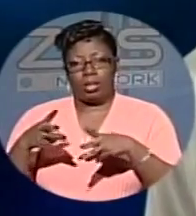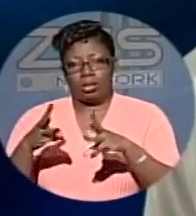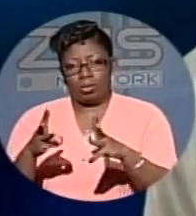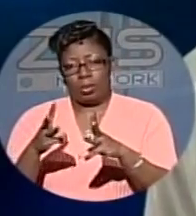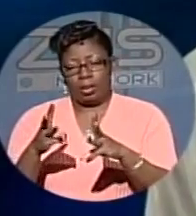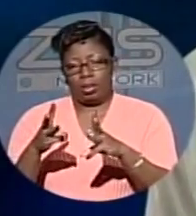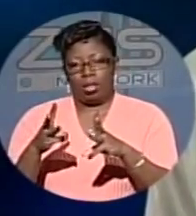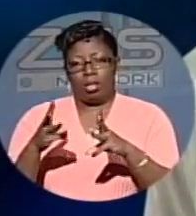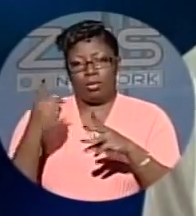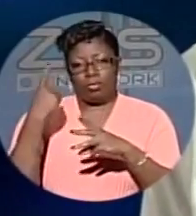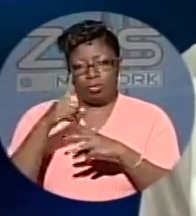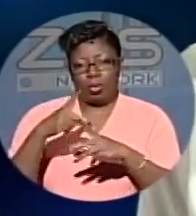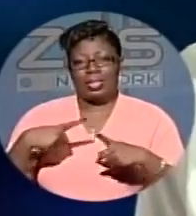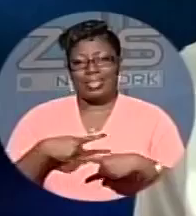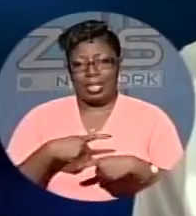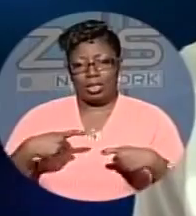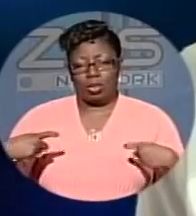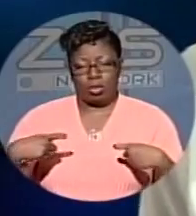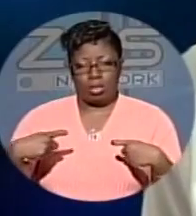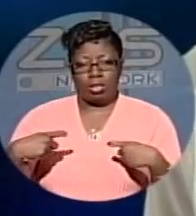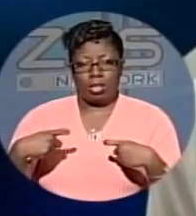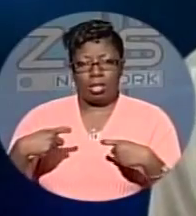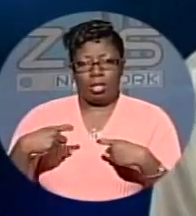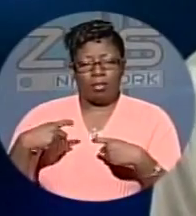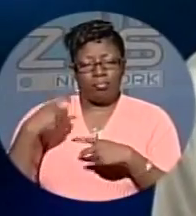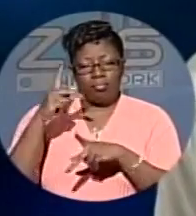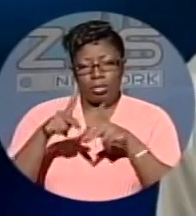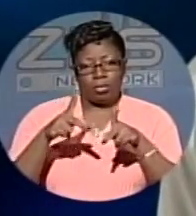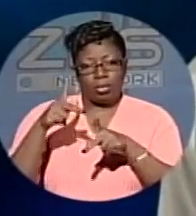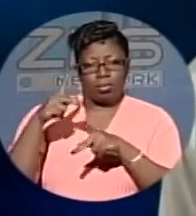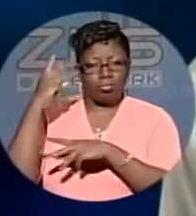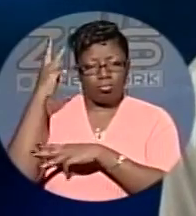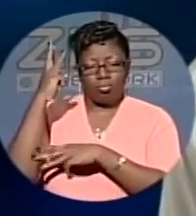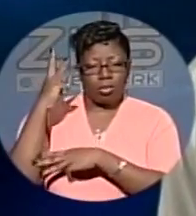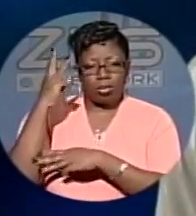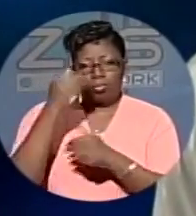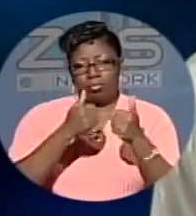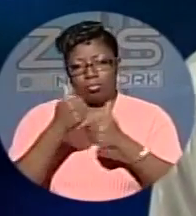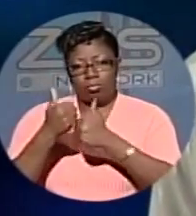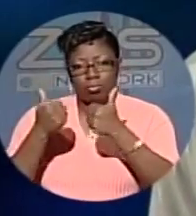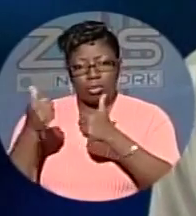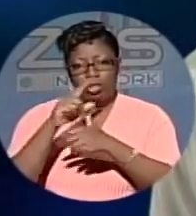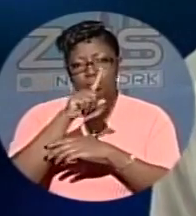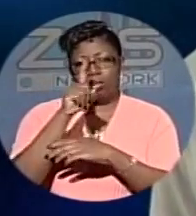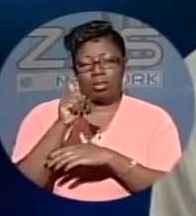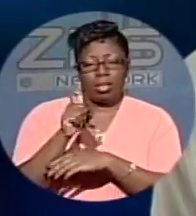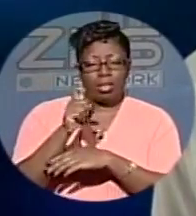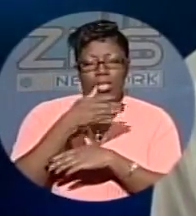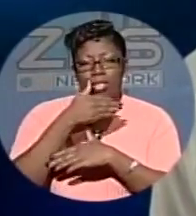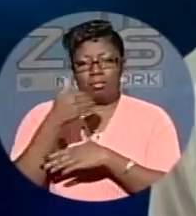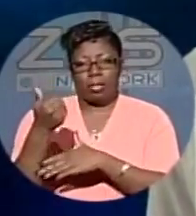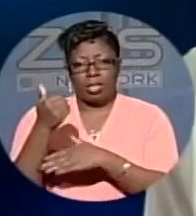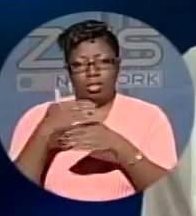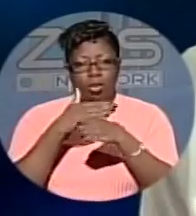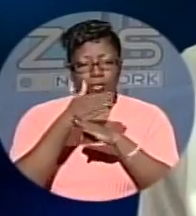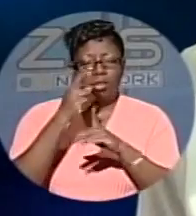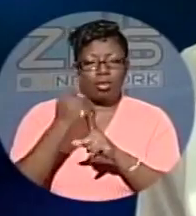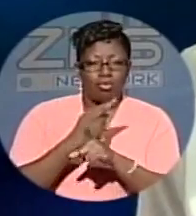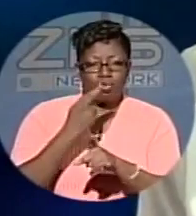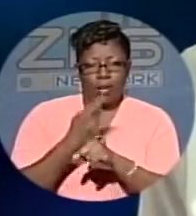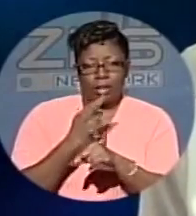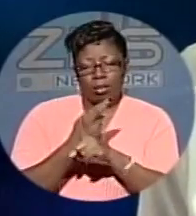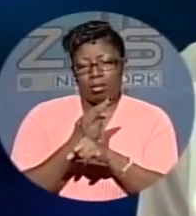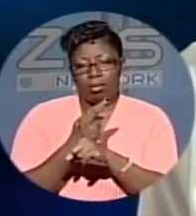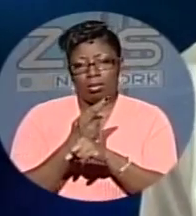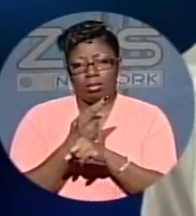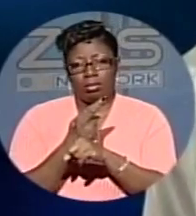cancer. People often wonder what test is best, whether the digital mammogram over the regular diagnostic